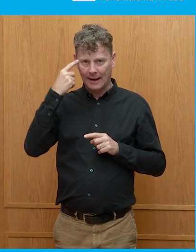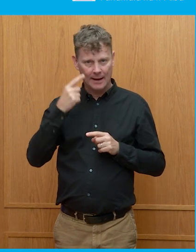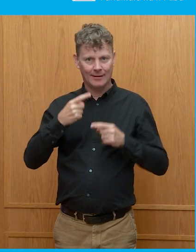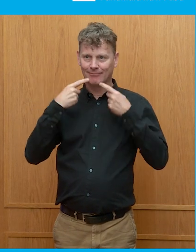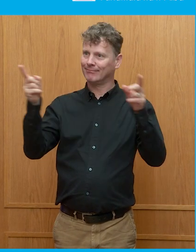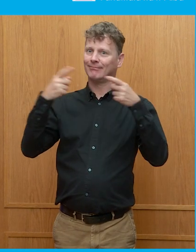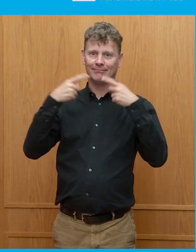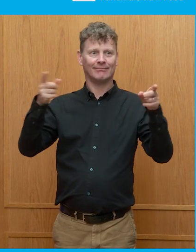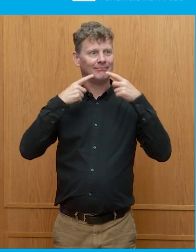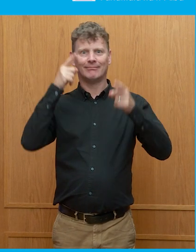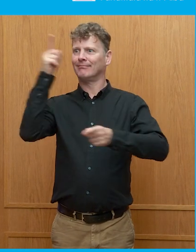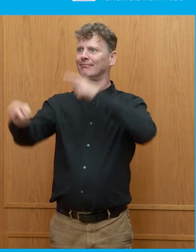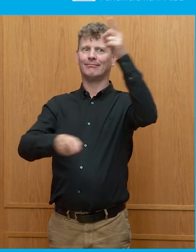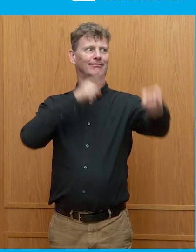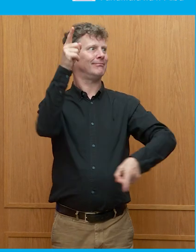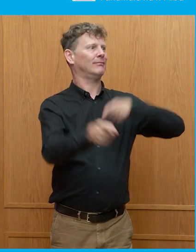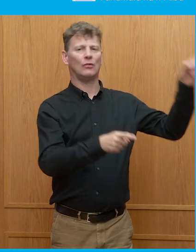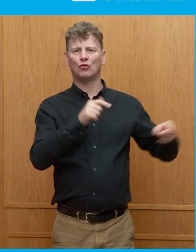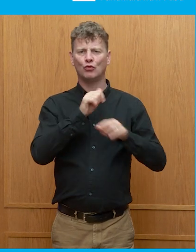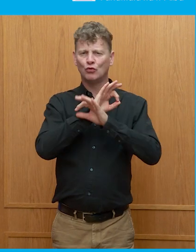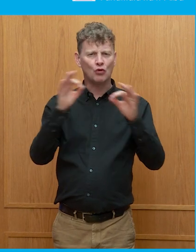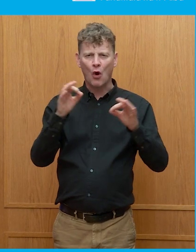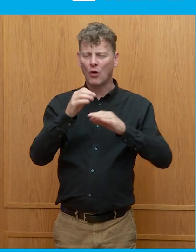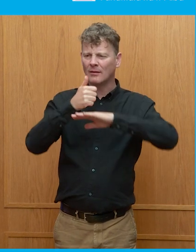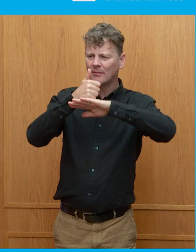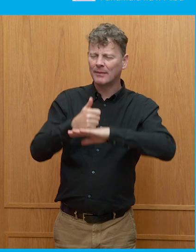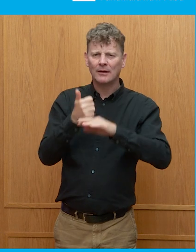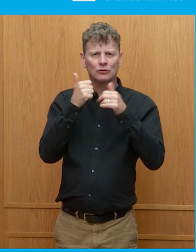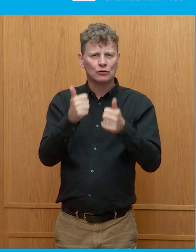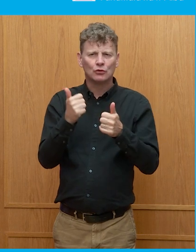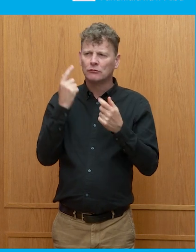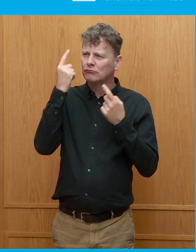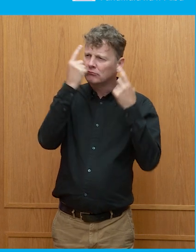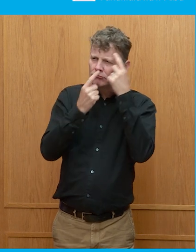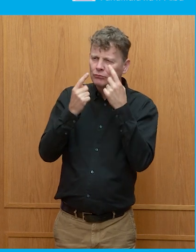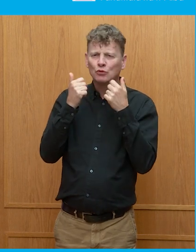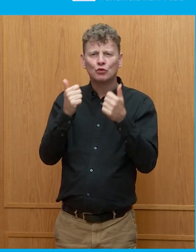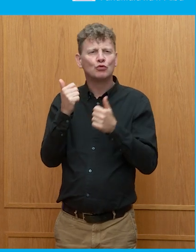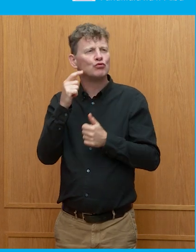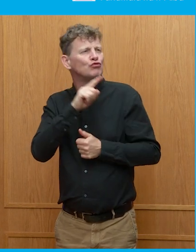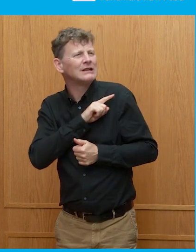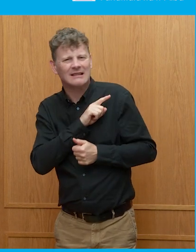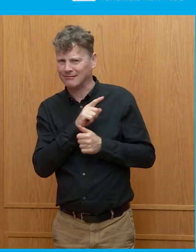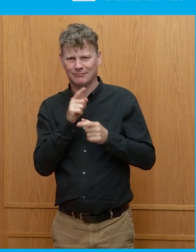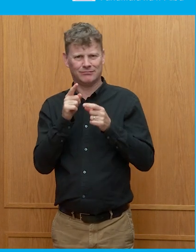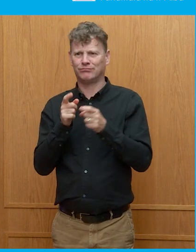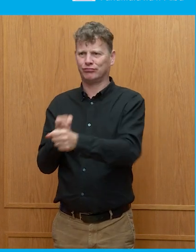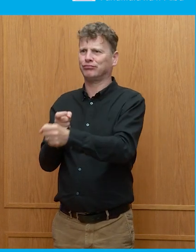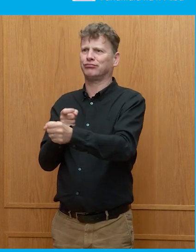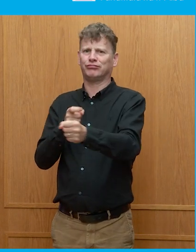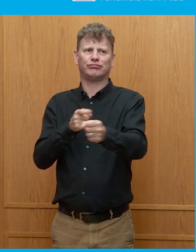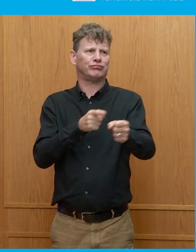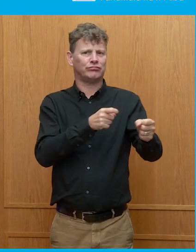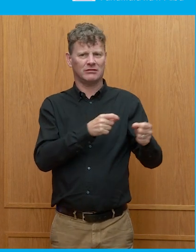not a reasoned populism. And I sometimes wonder if that is the direction of a certain trend in the United